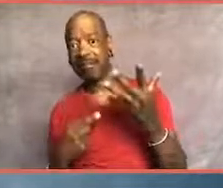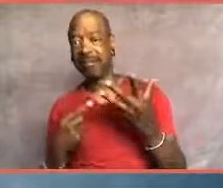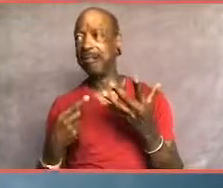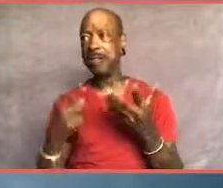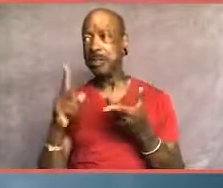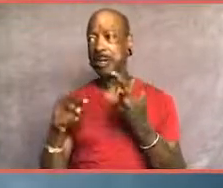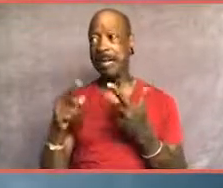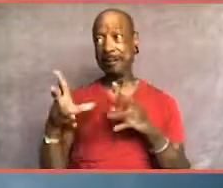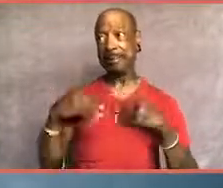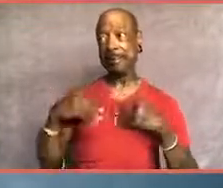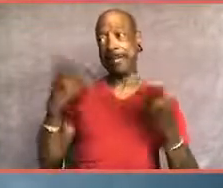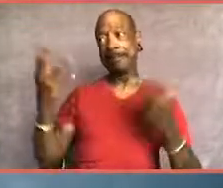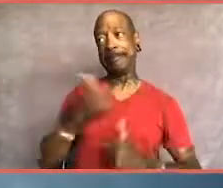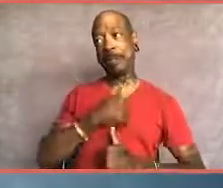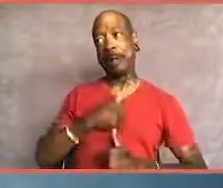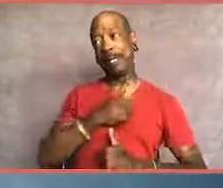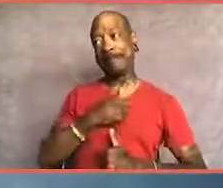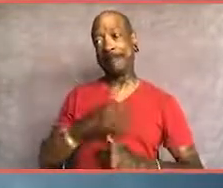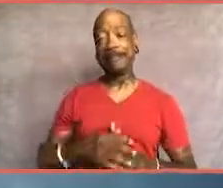I'm sorry.